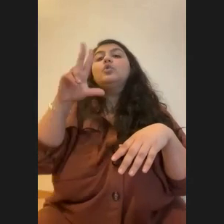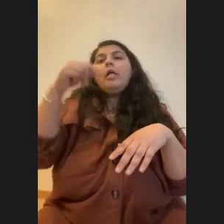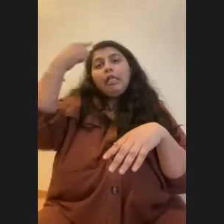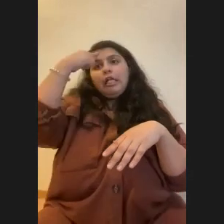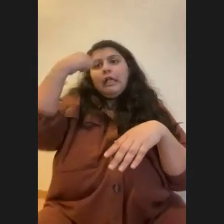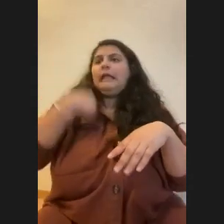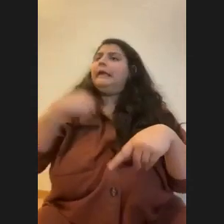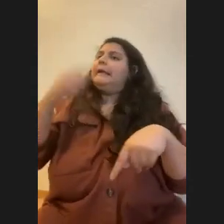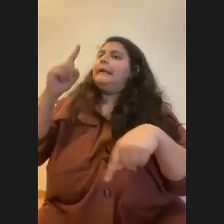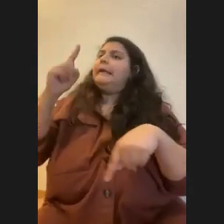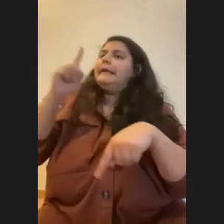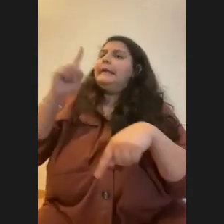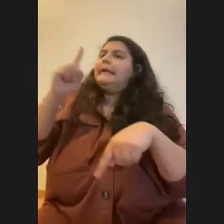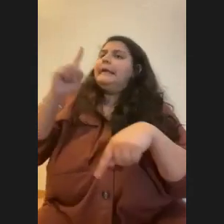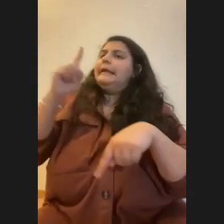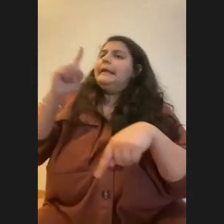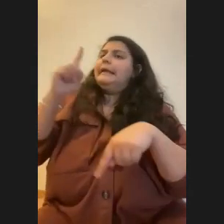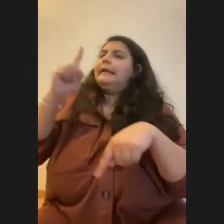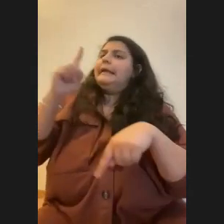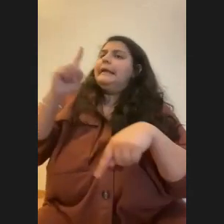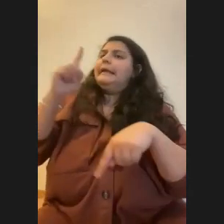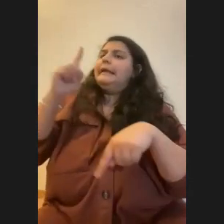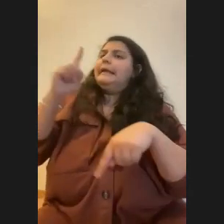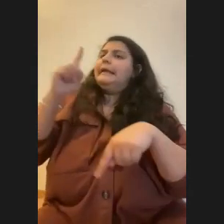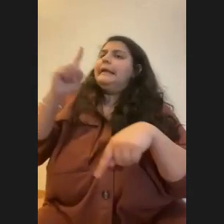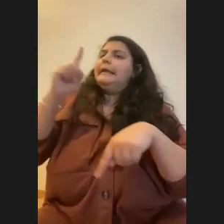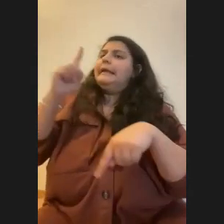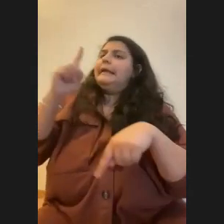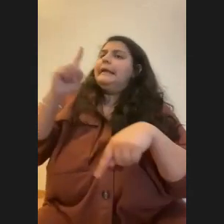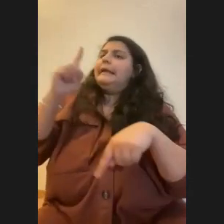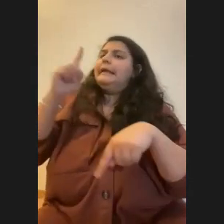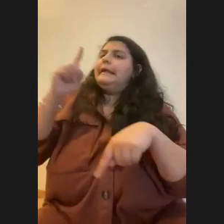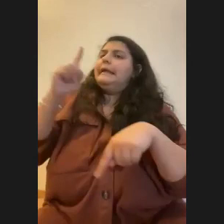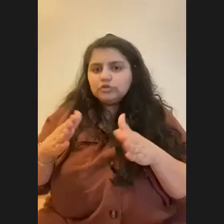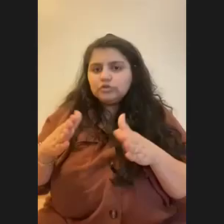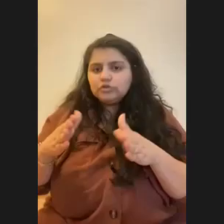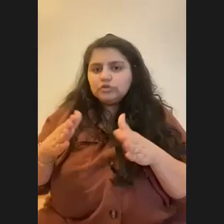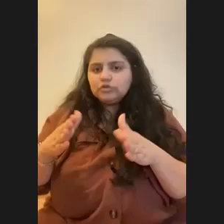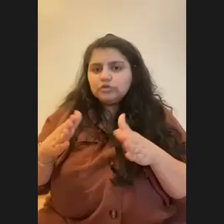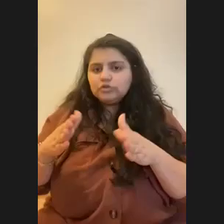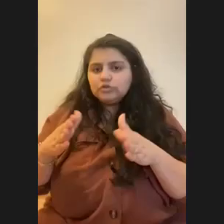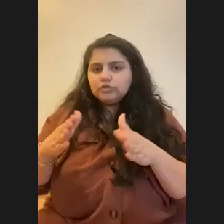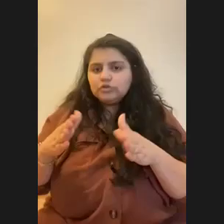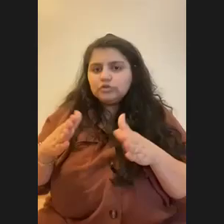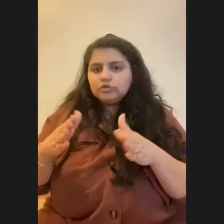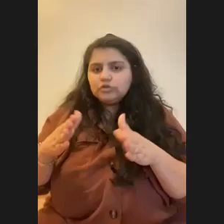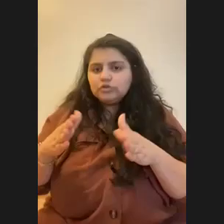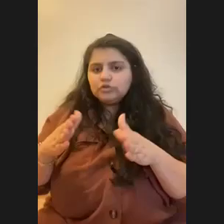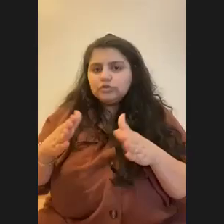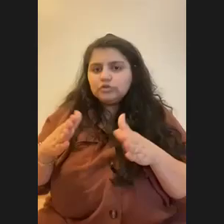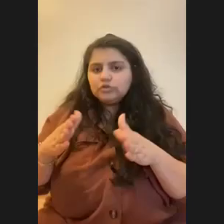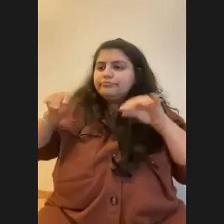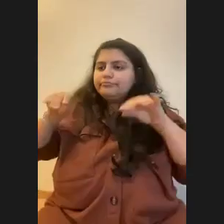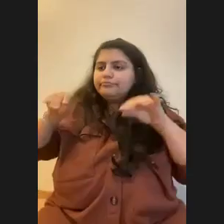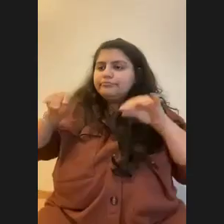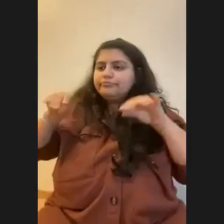now. Writing the legislation is really important educating people and just really making the voice spread. know, the more people who understand what's happening to the